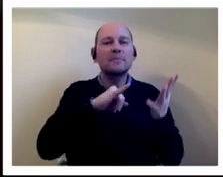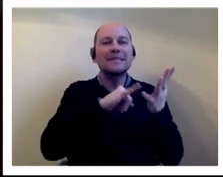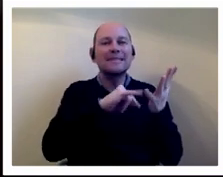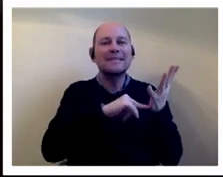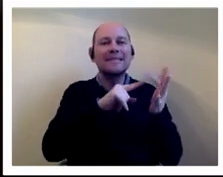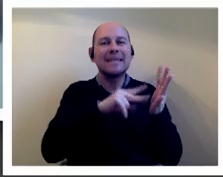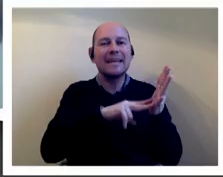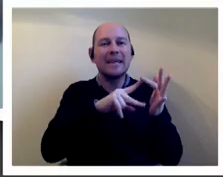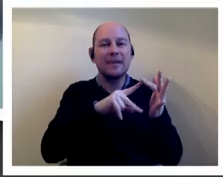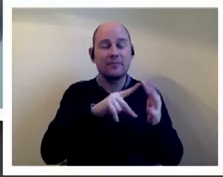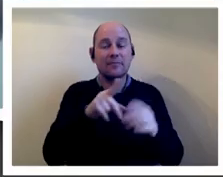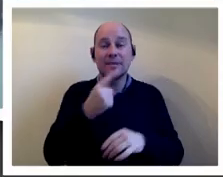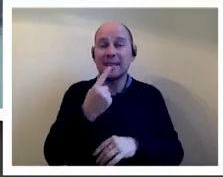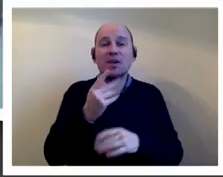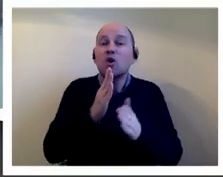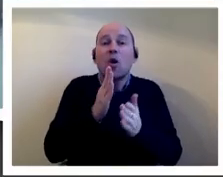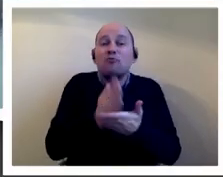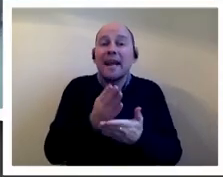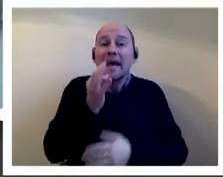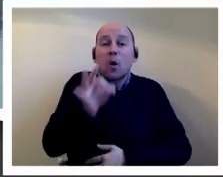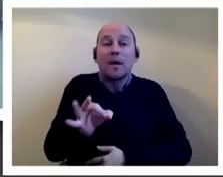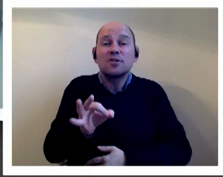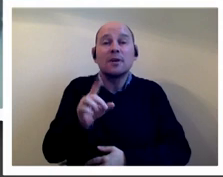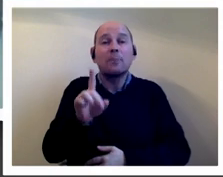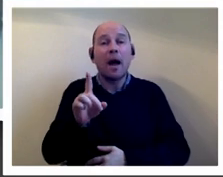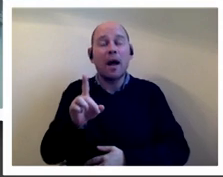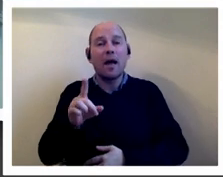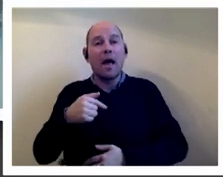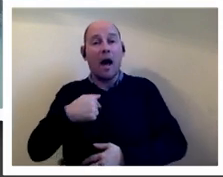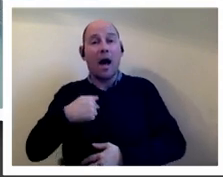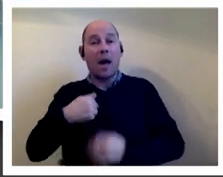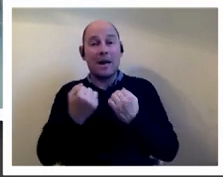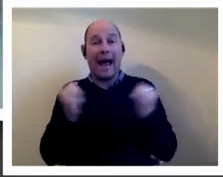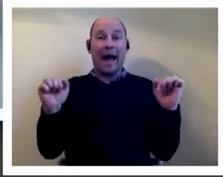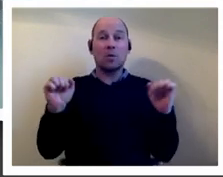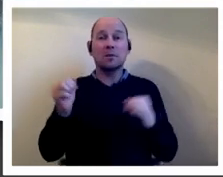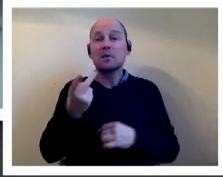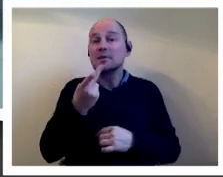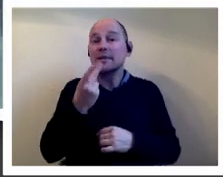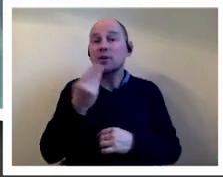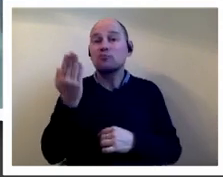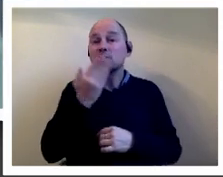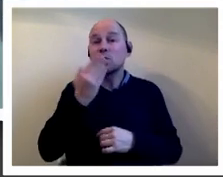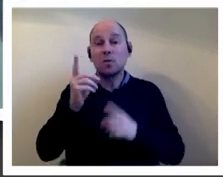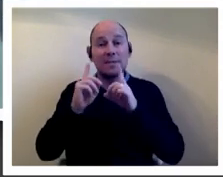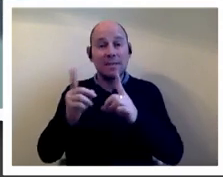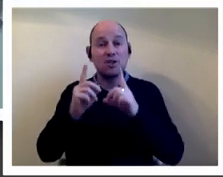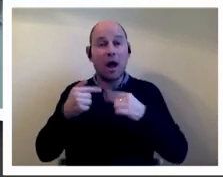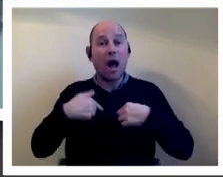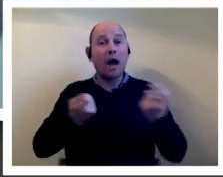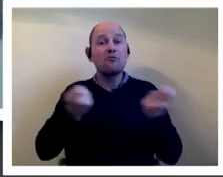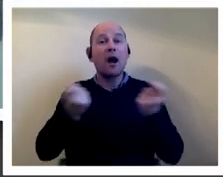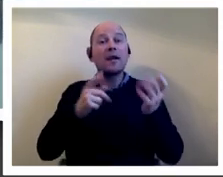steve says um not really a question but as an out secondary school teacher who runs on lgbtq plus society at school